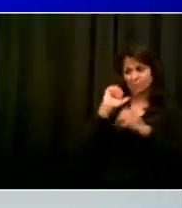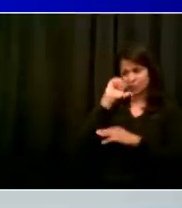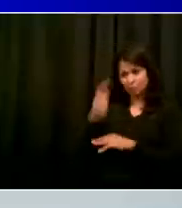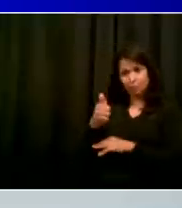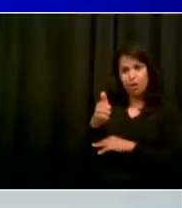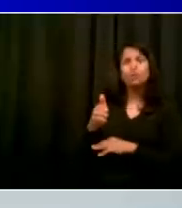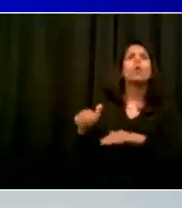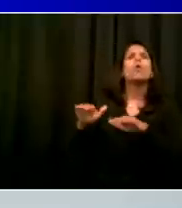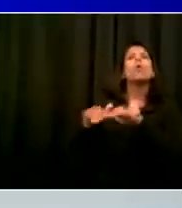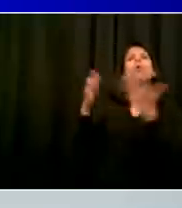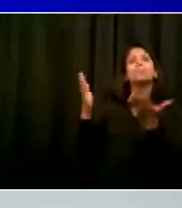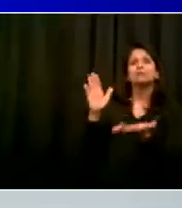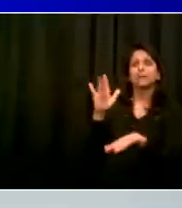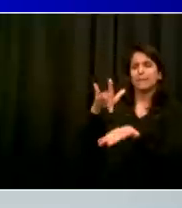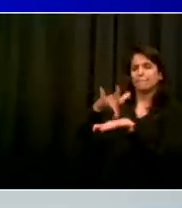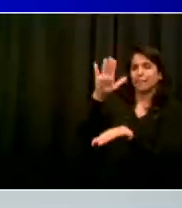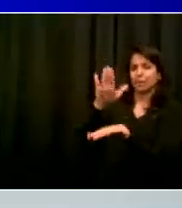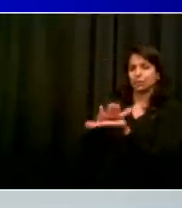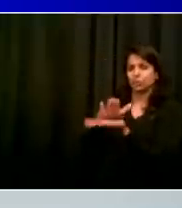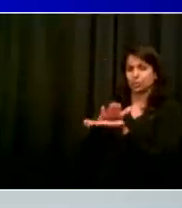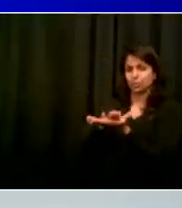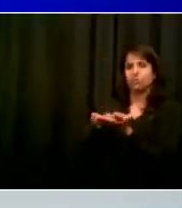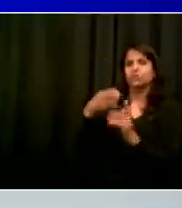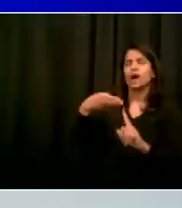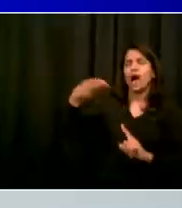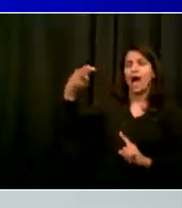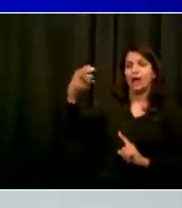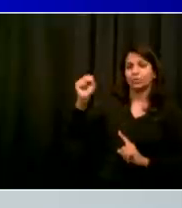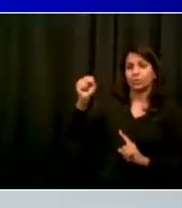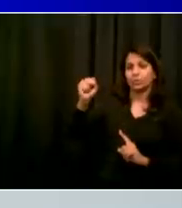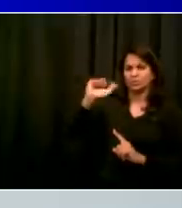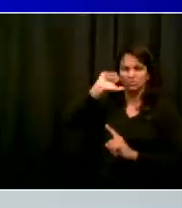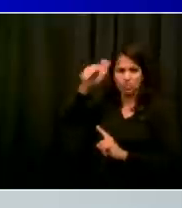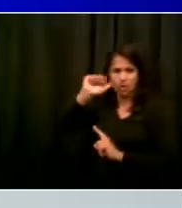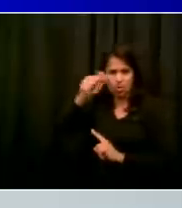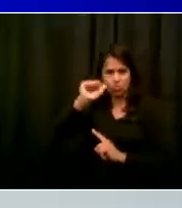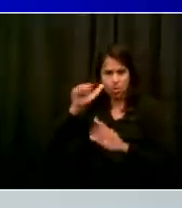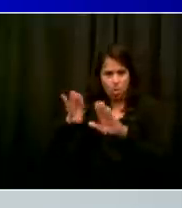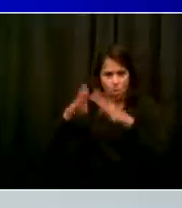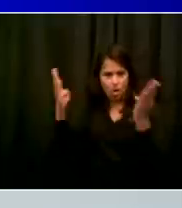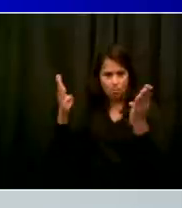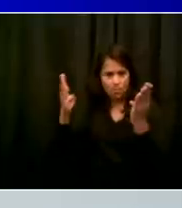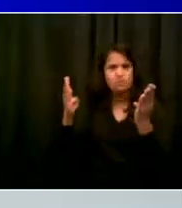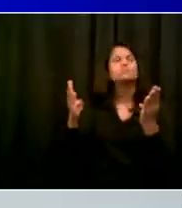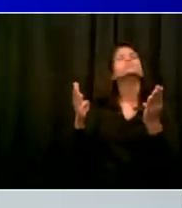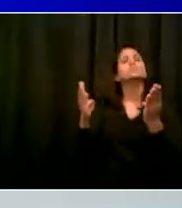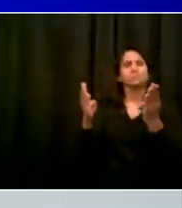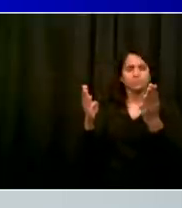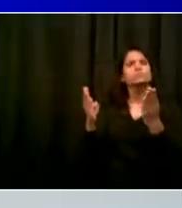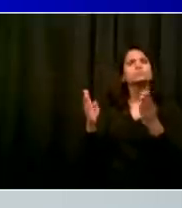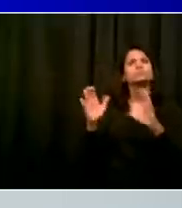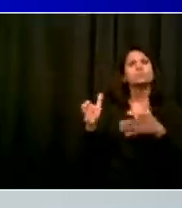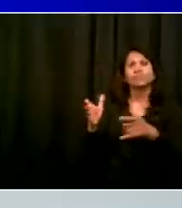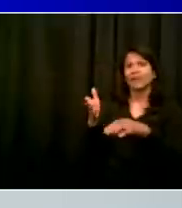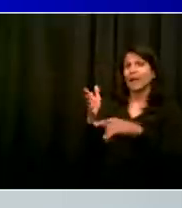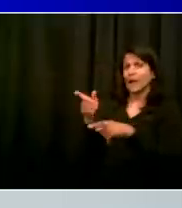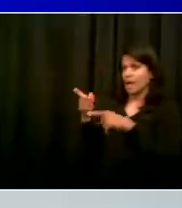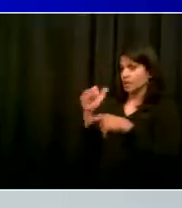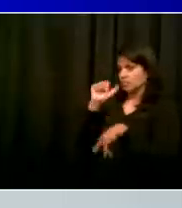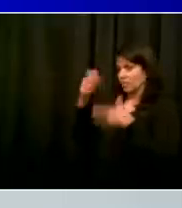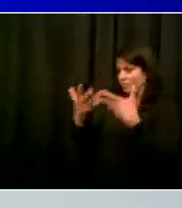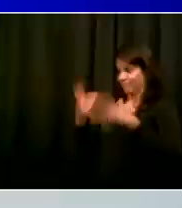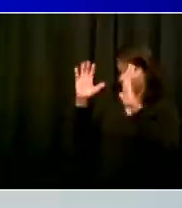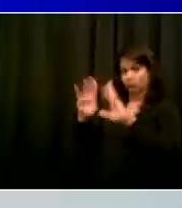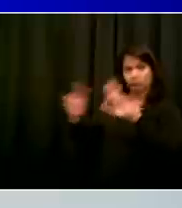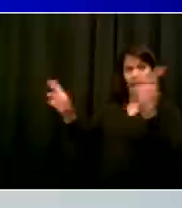schools open. 1,600 public school buildings open and serving children and families in New York City, in addition